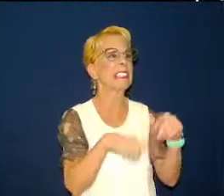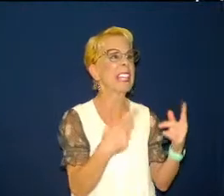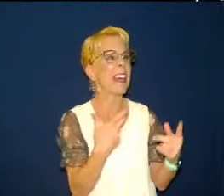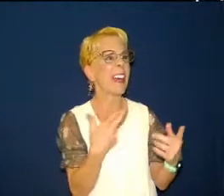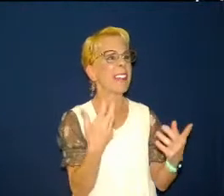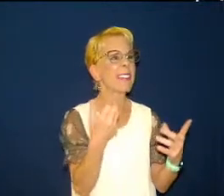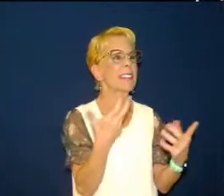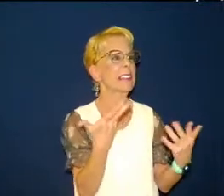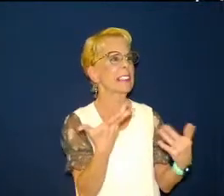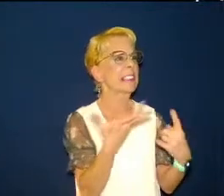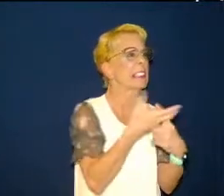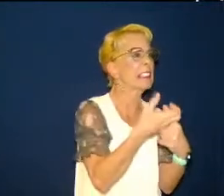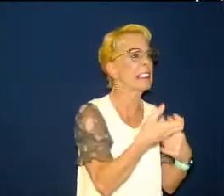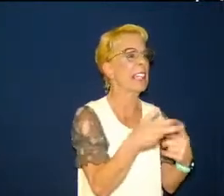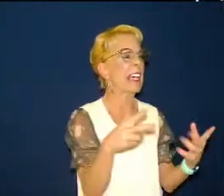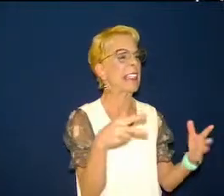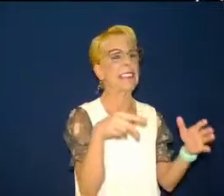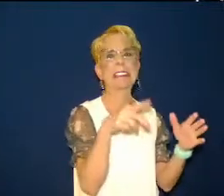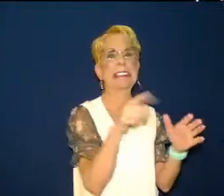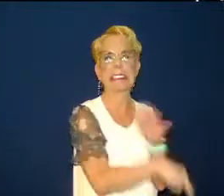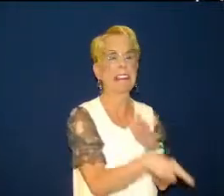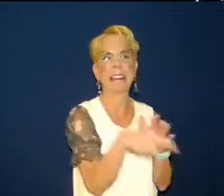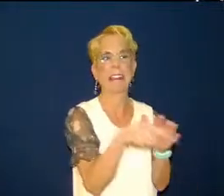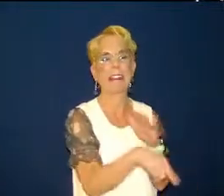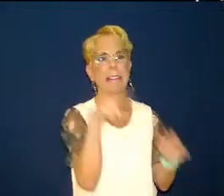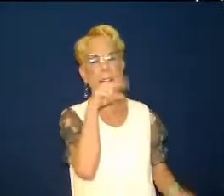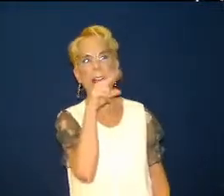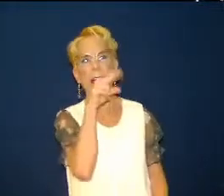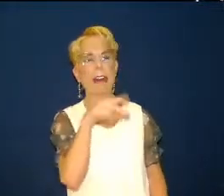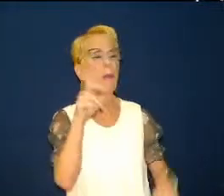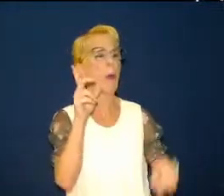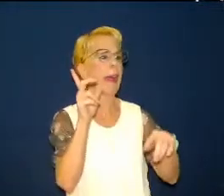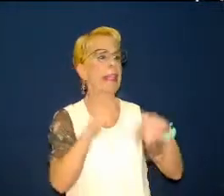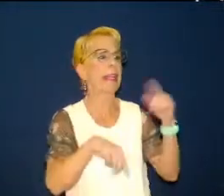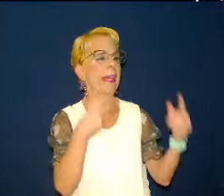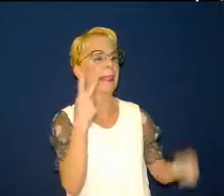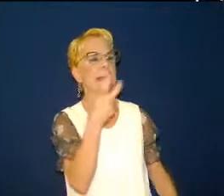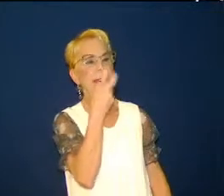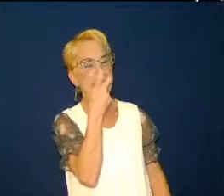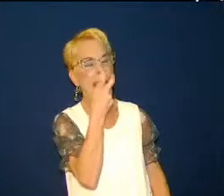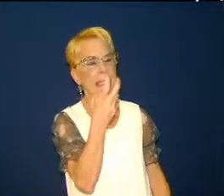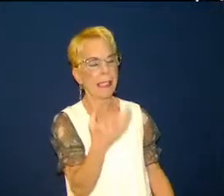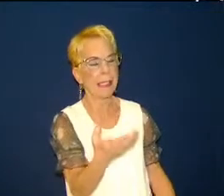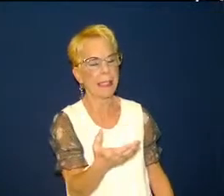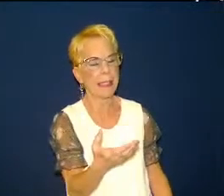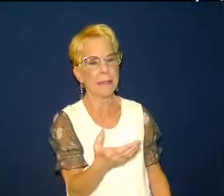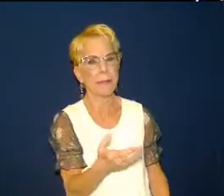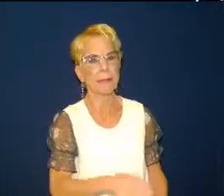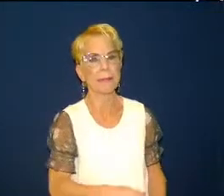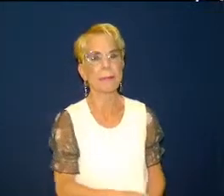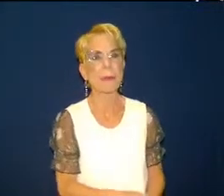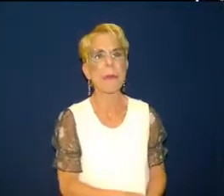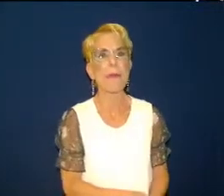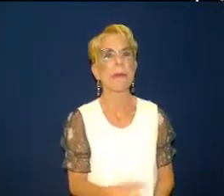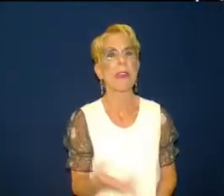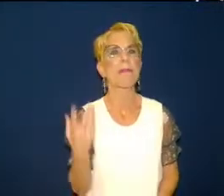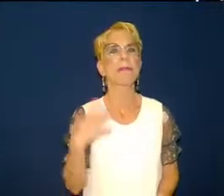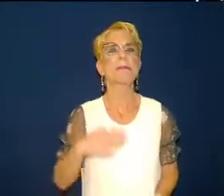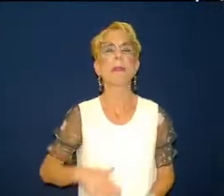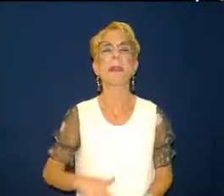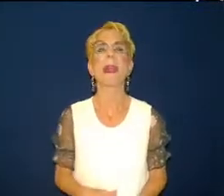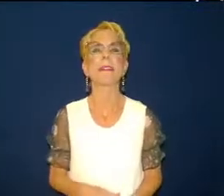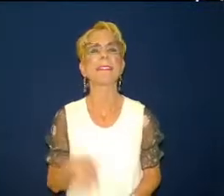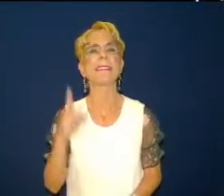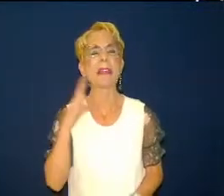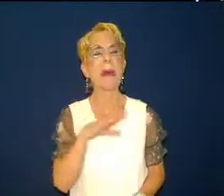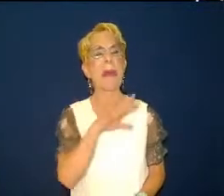good at something and now we're starting not to be we were the last ones to realize that so on one of his last duck hunts he went out there with a bunch of guys and and